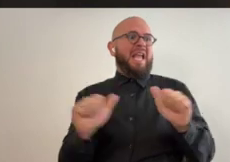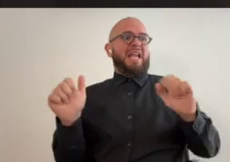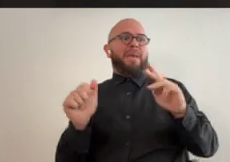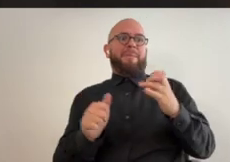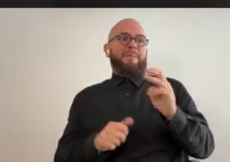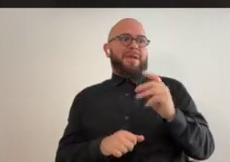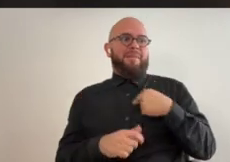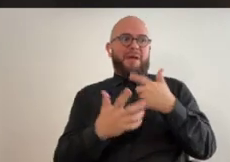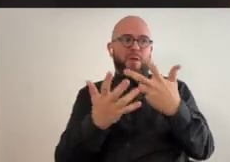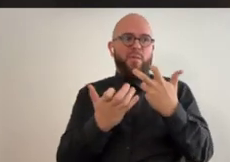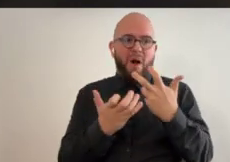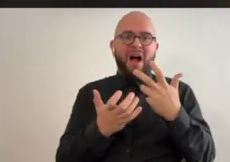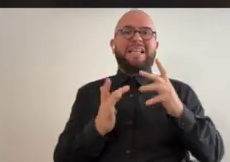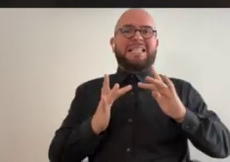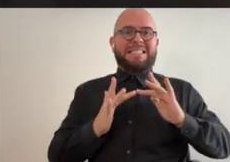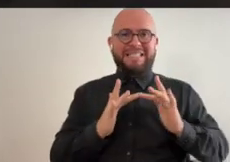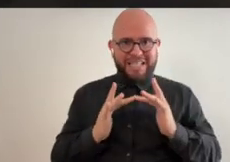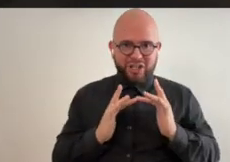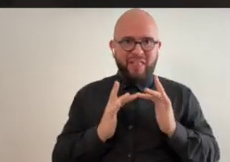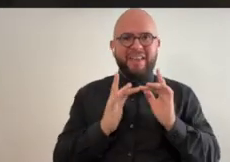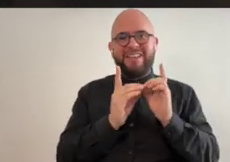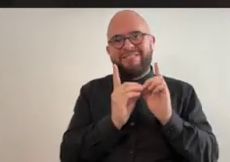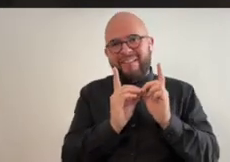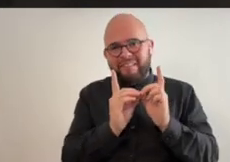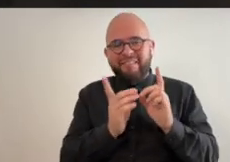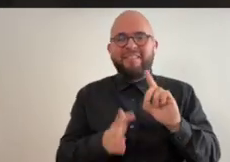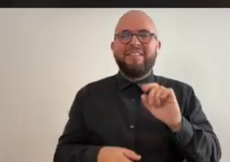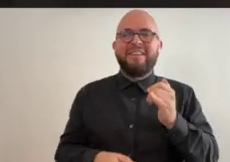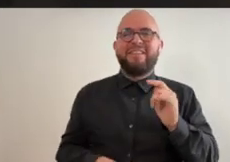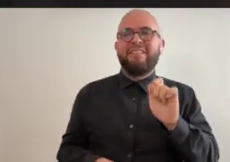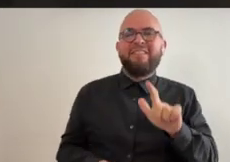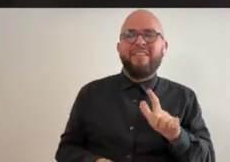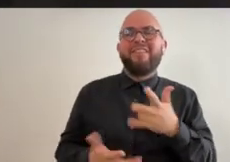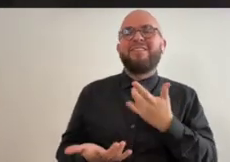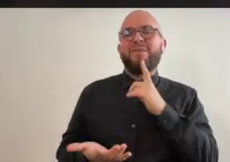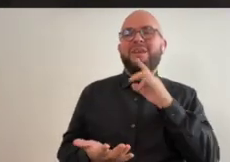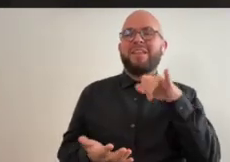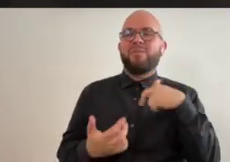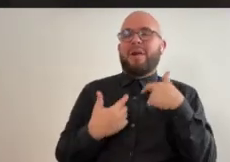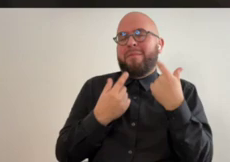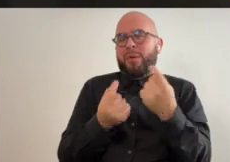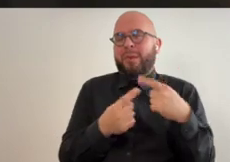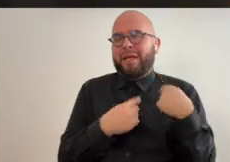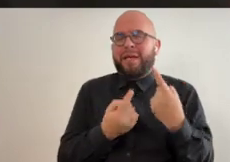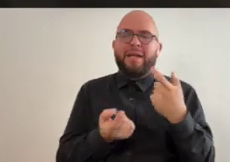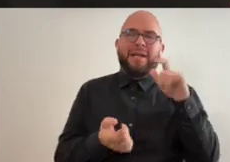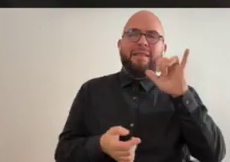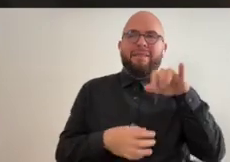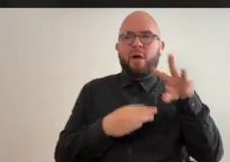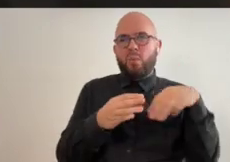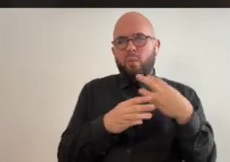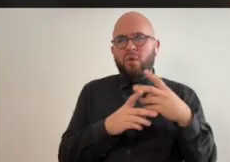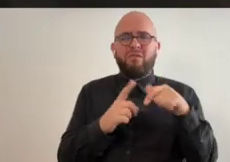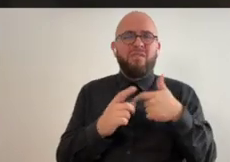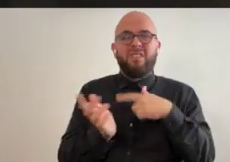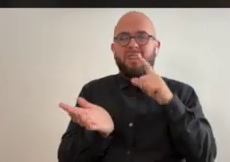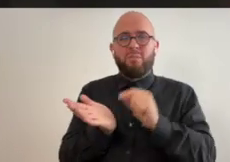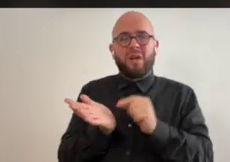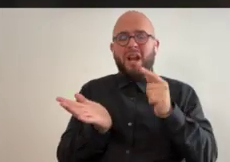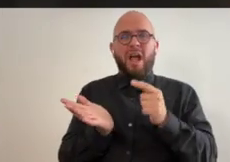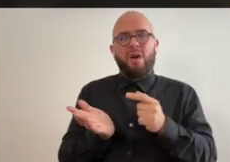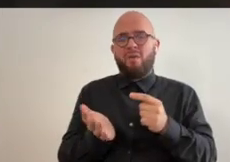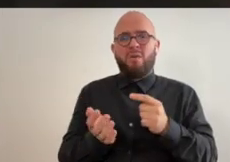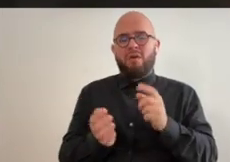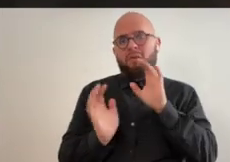just like oh this is cool i could use any medium i want digitally and you know make these things so that's kind of what i've been doing is